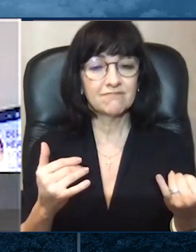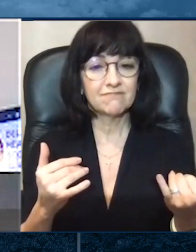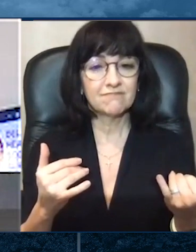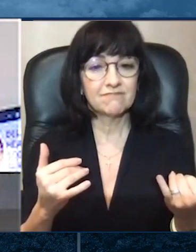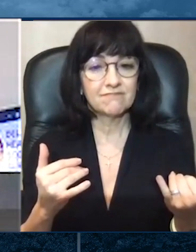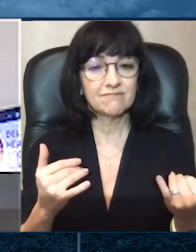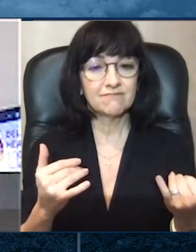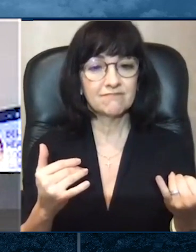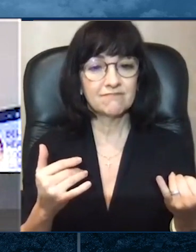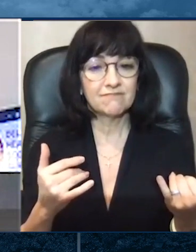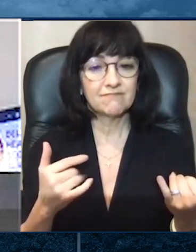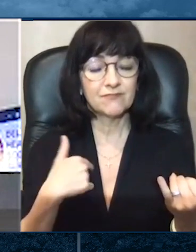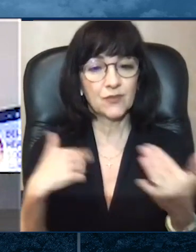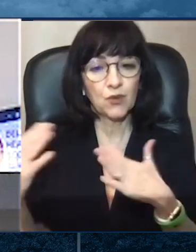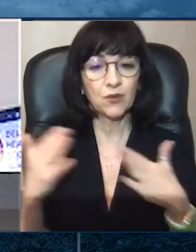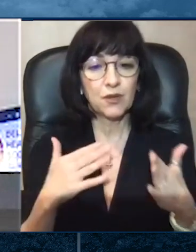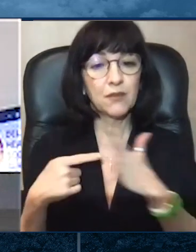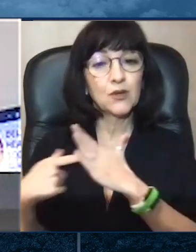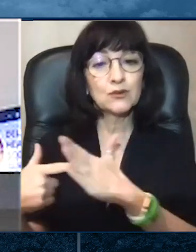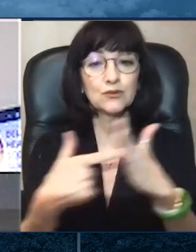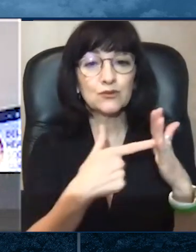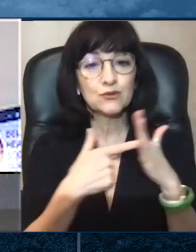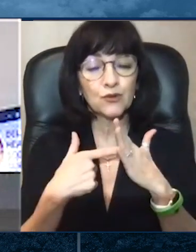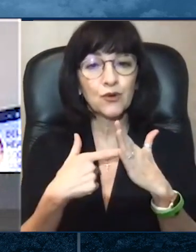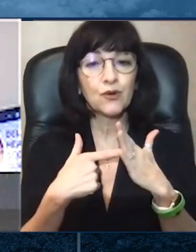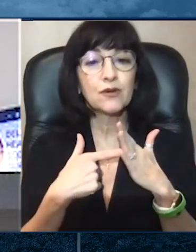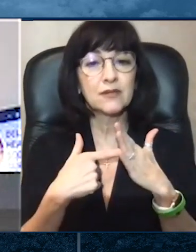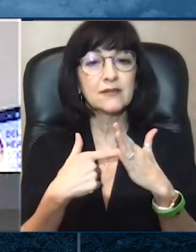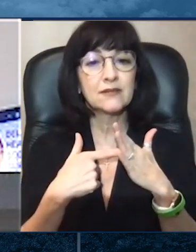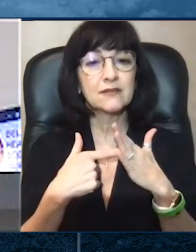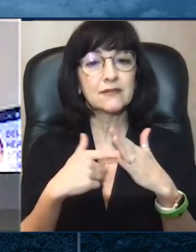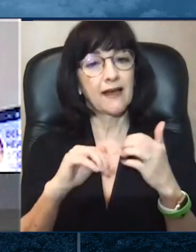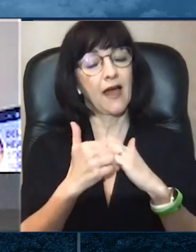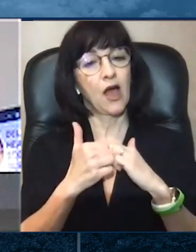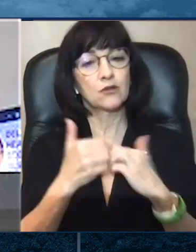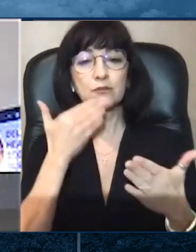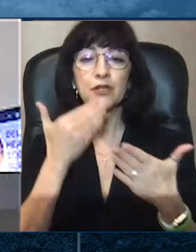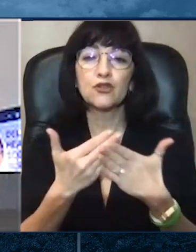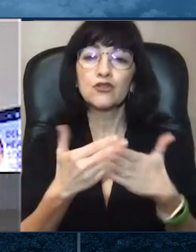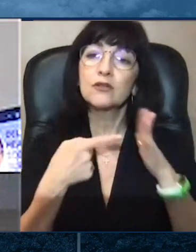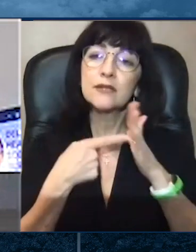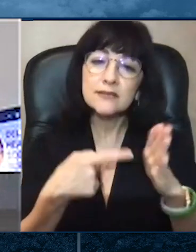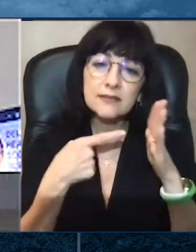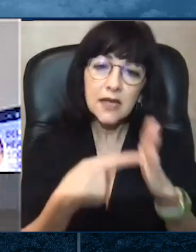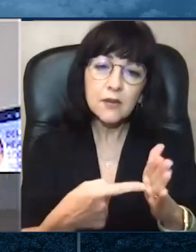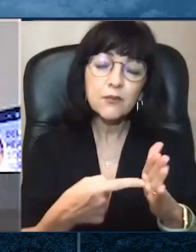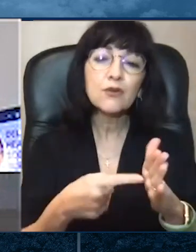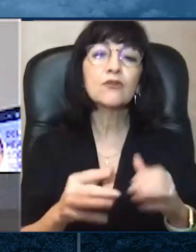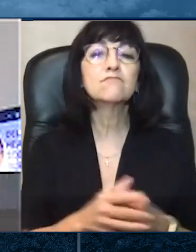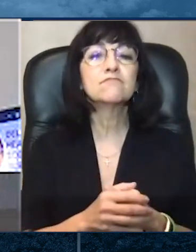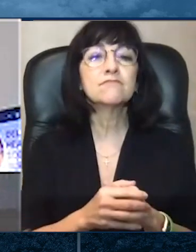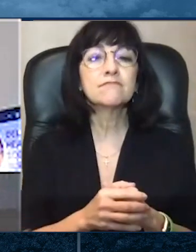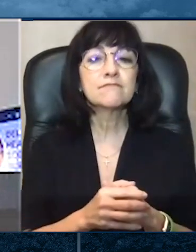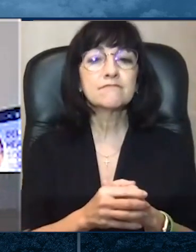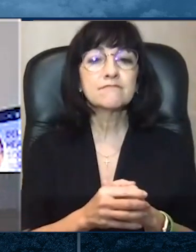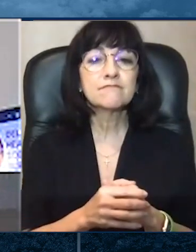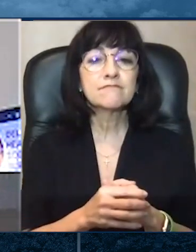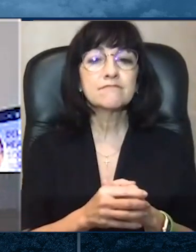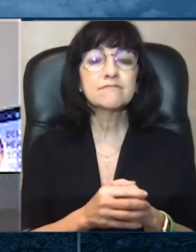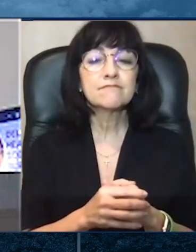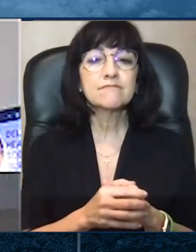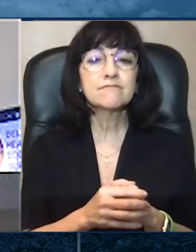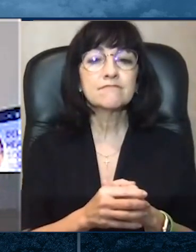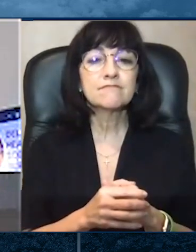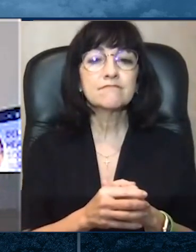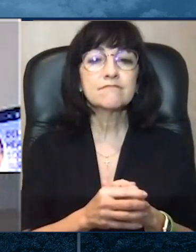practicar distanciar distanciamiento social y también compartir información en nuestro nuevo mundo